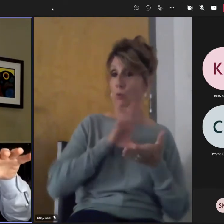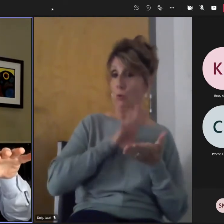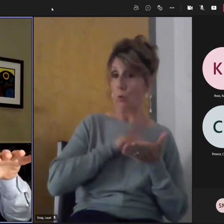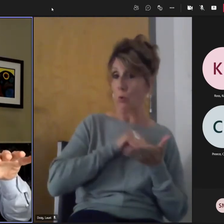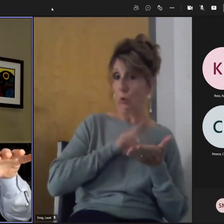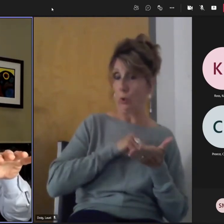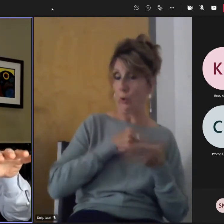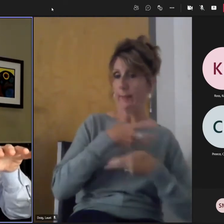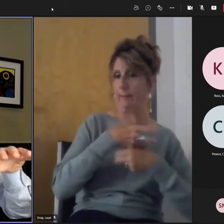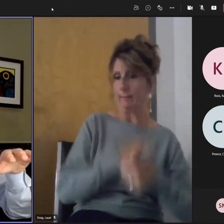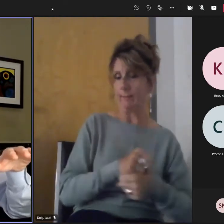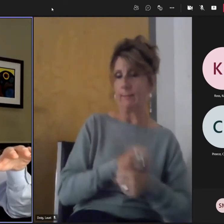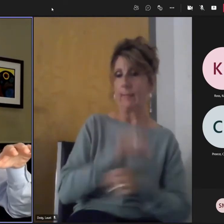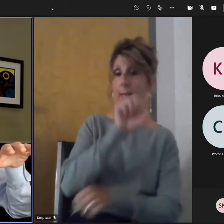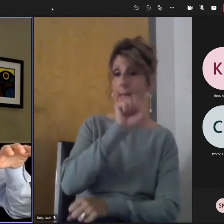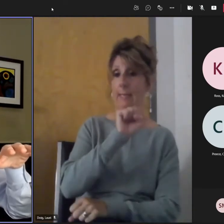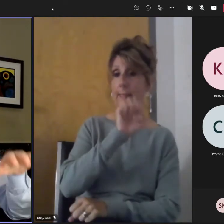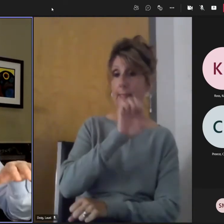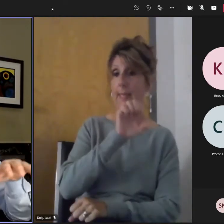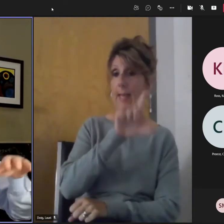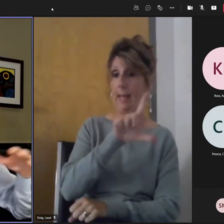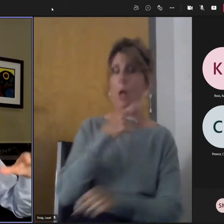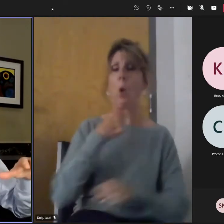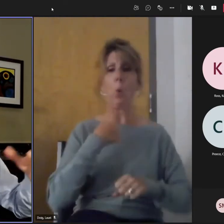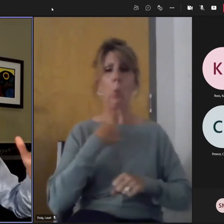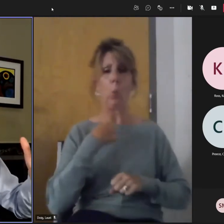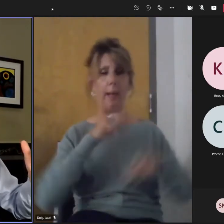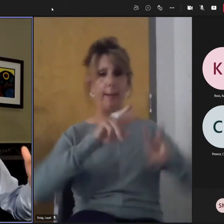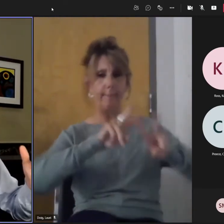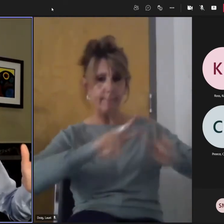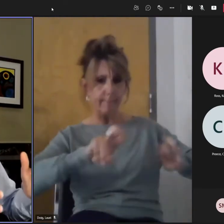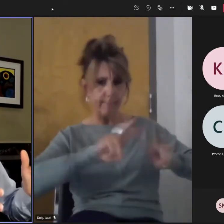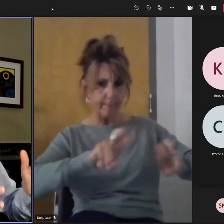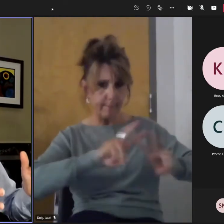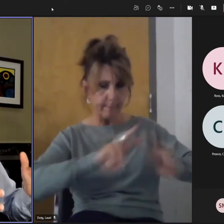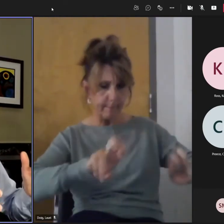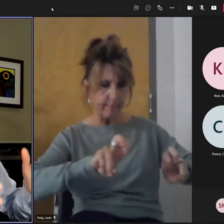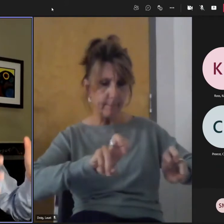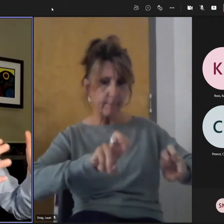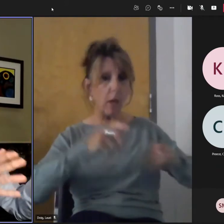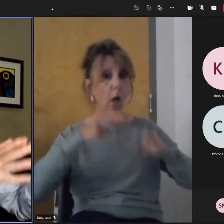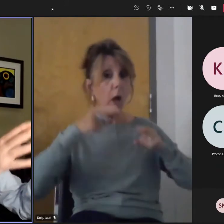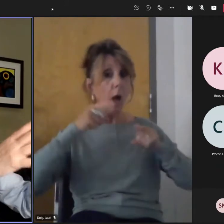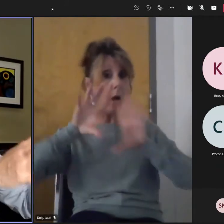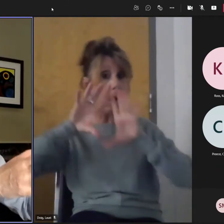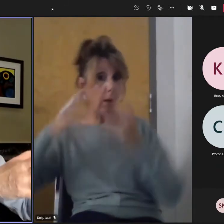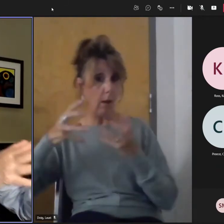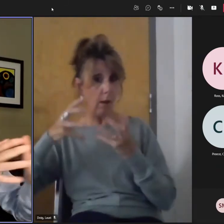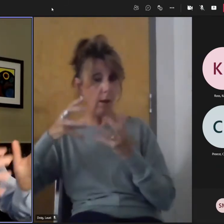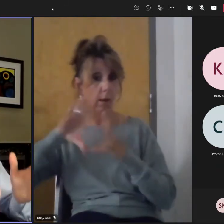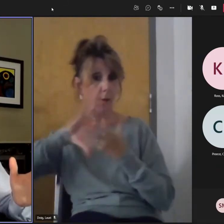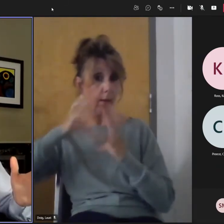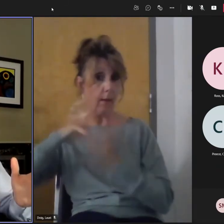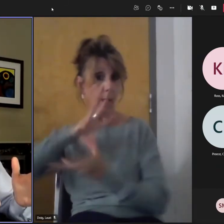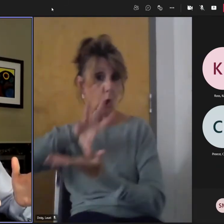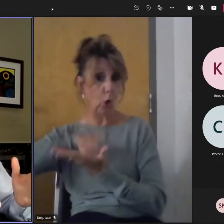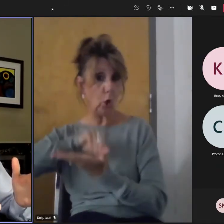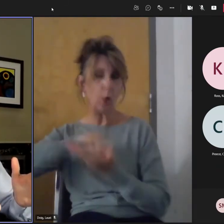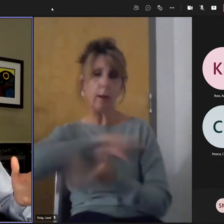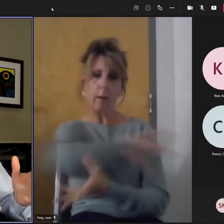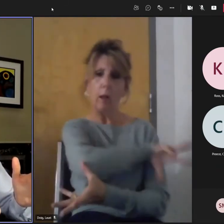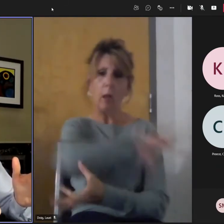found that in the deep learning framework, we have the six Cs. All of the SELs were there,